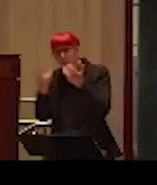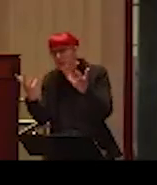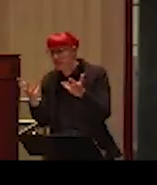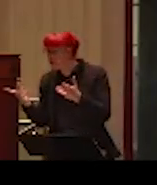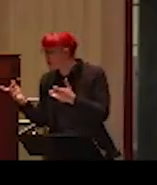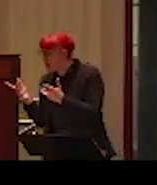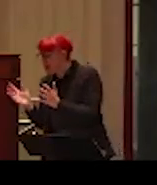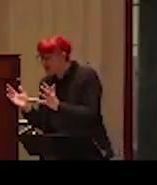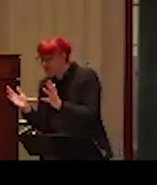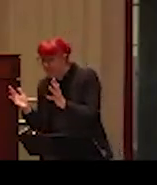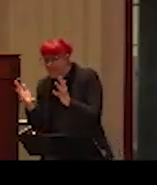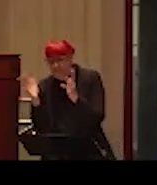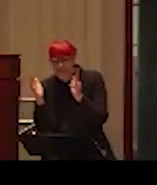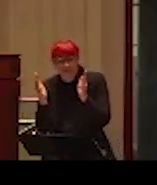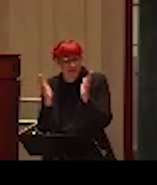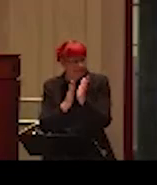Thank you very much.